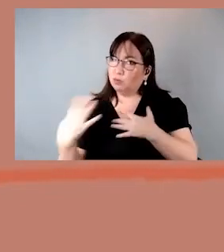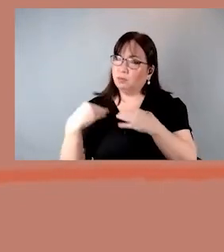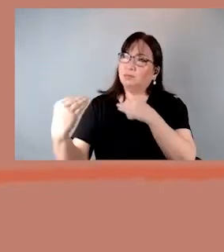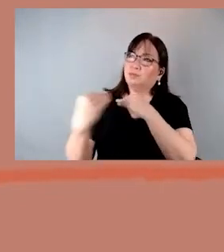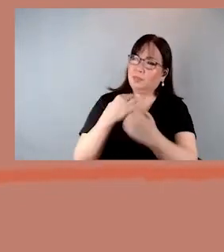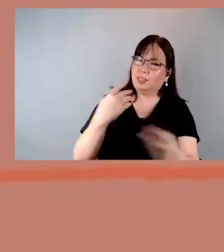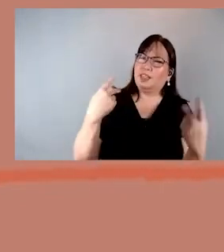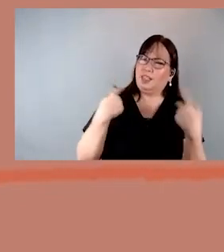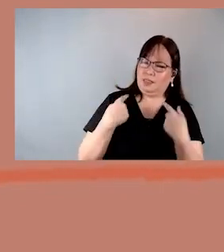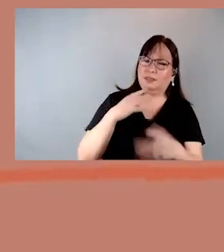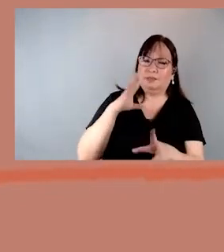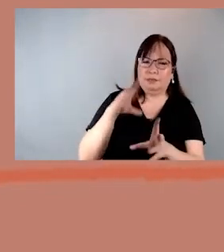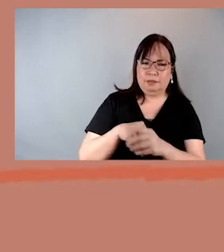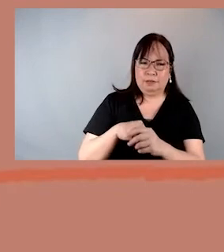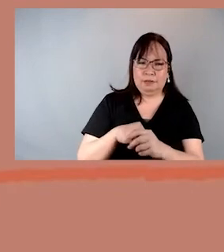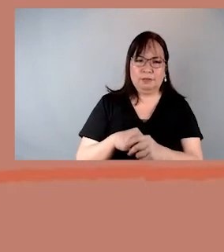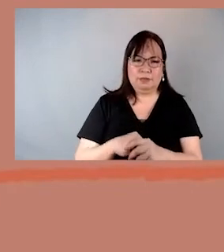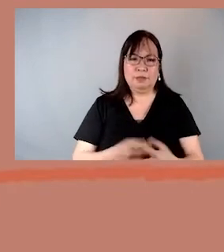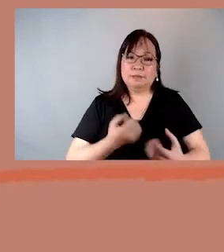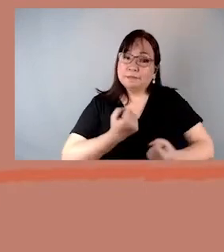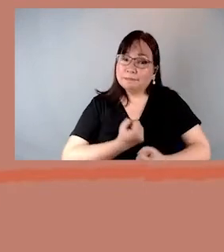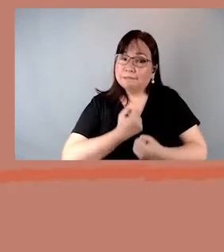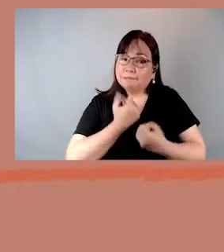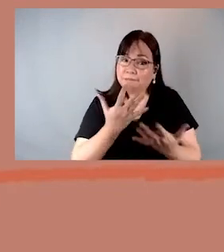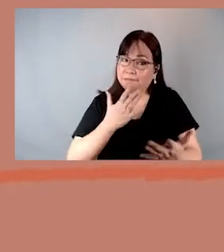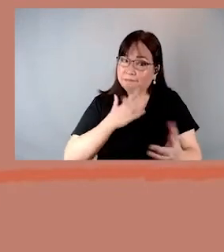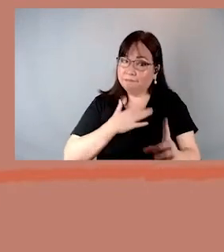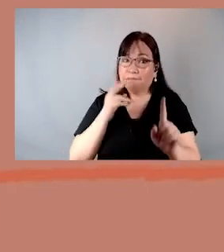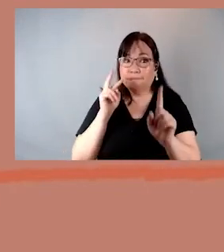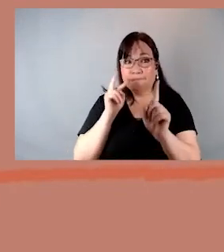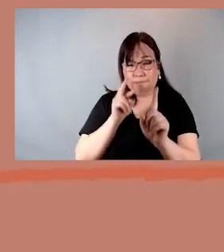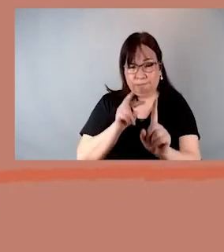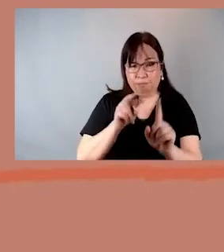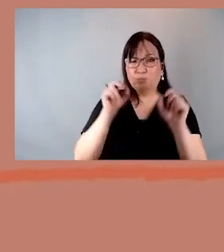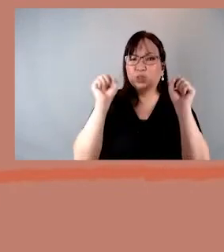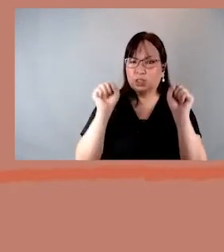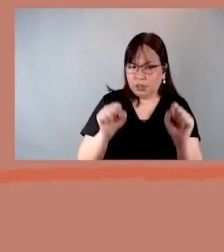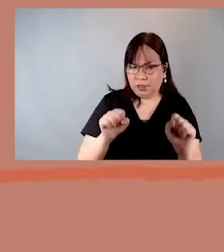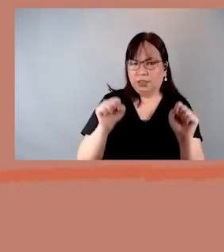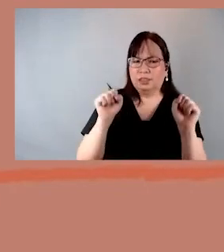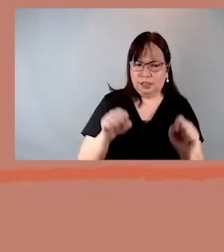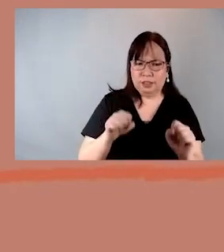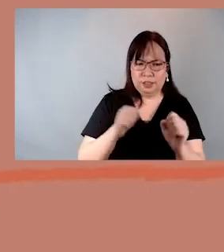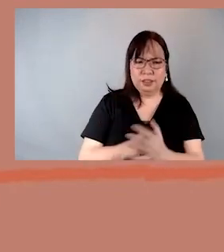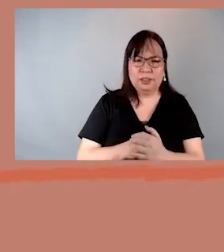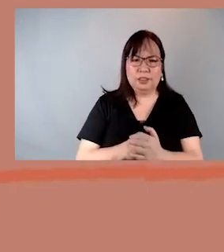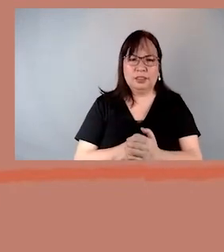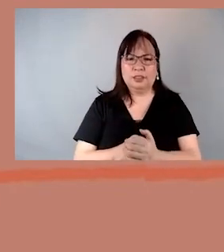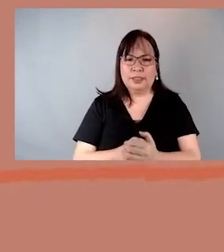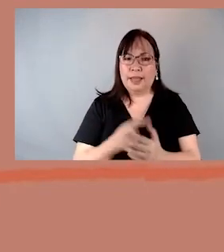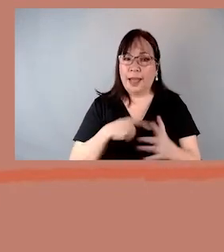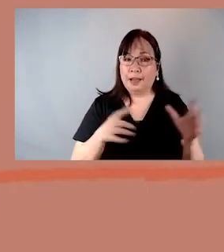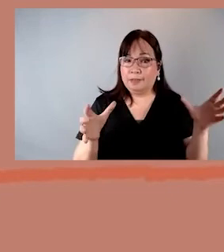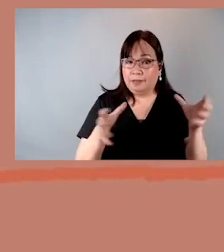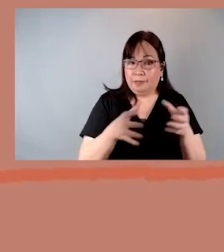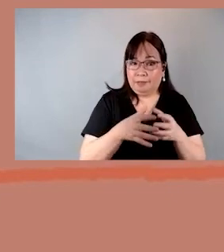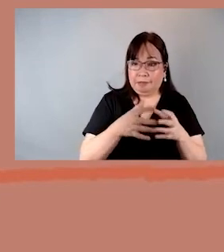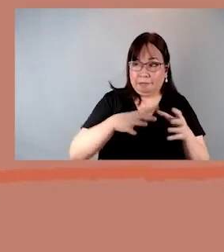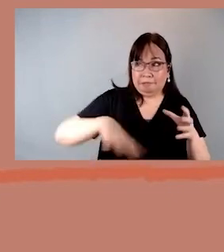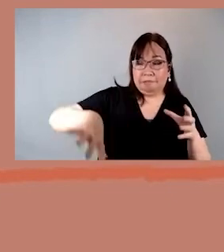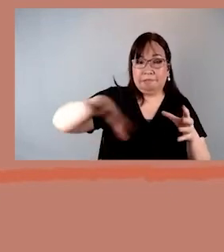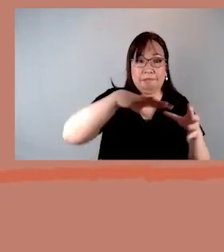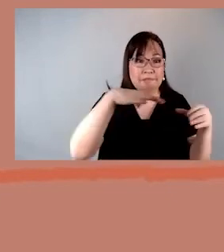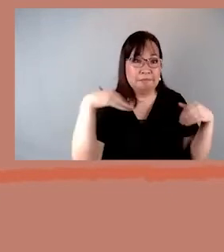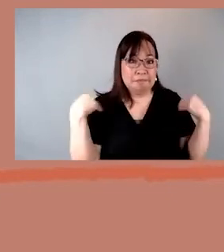aking may epekto, magayag ng sariling pananaw. Bumuo ng samahang